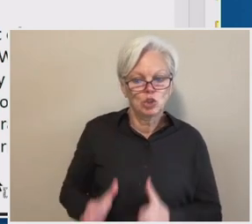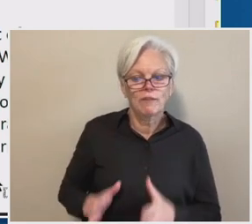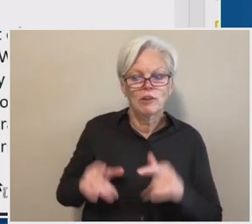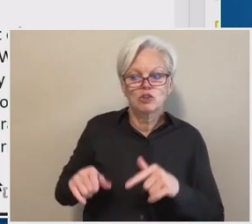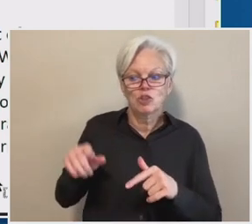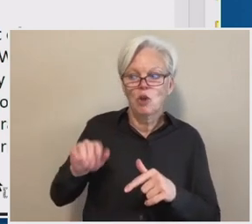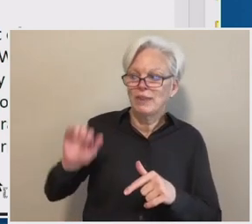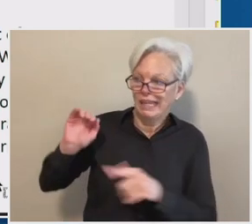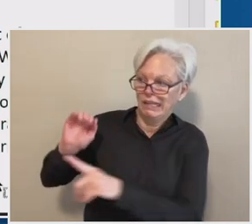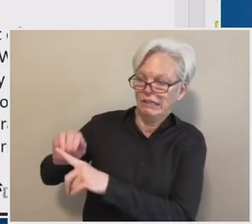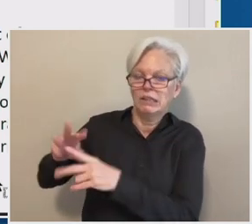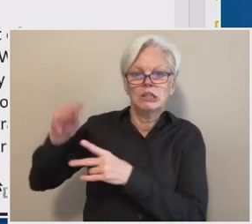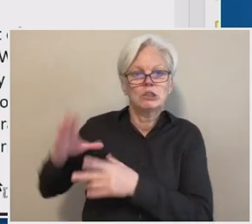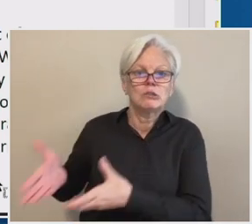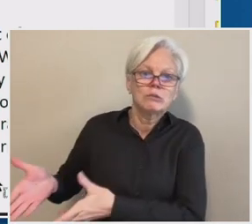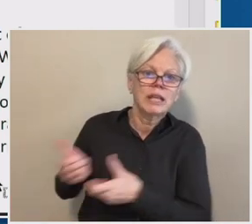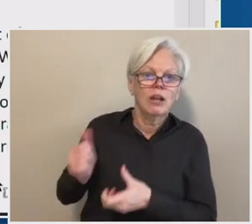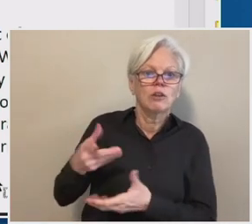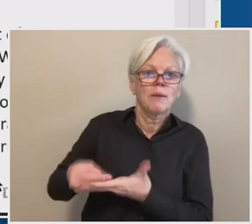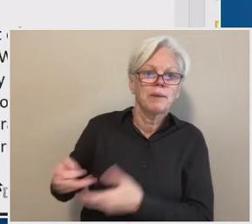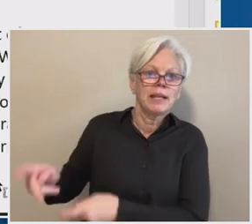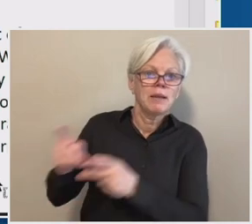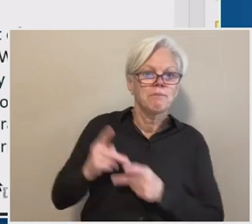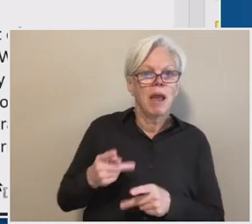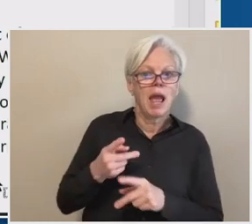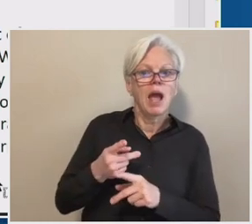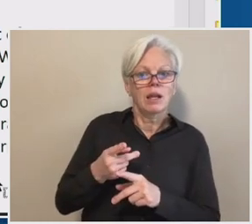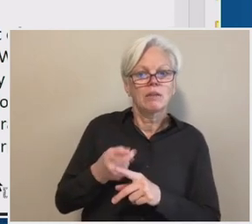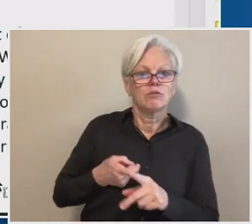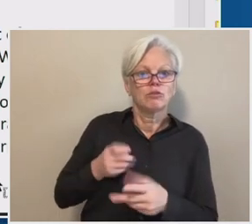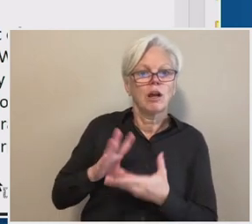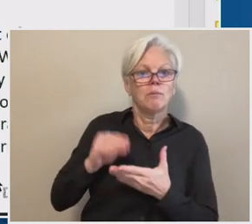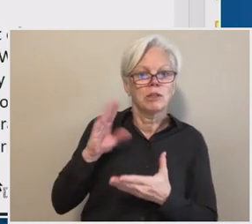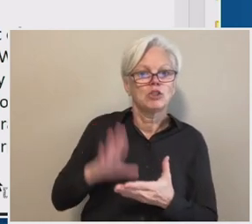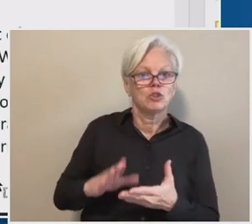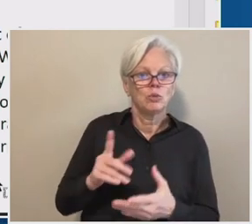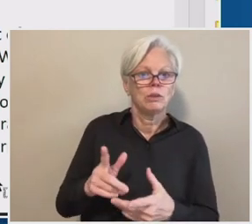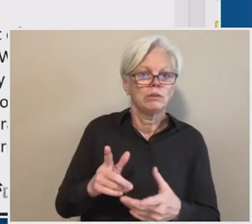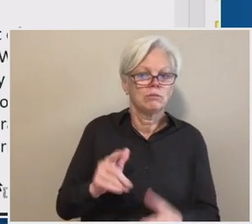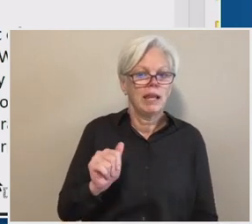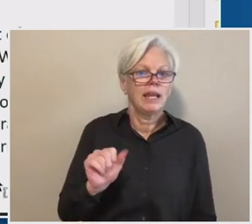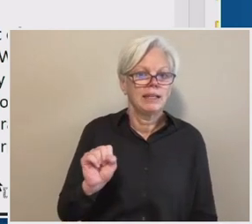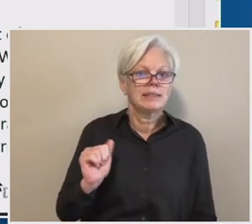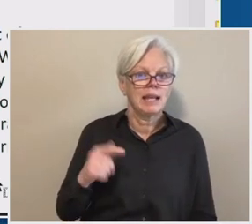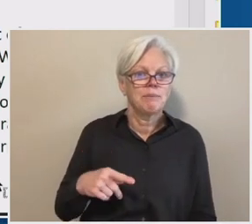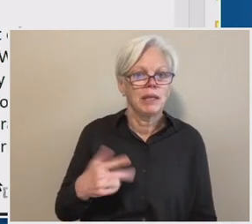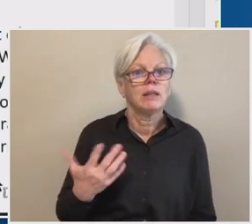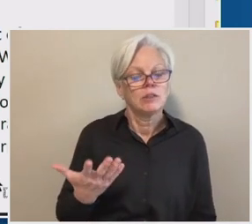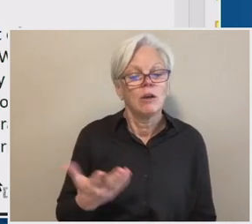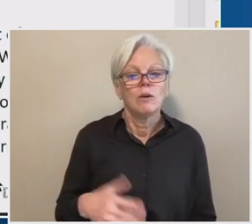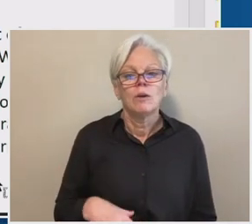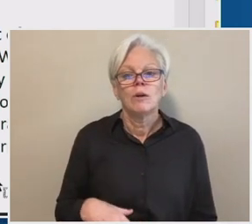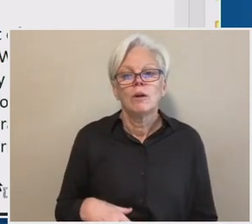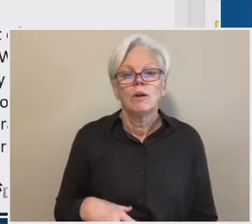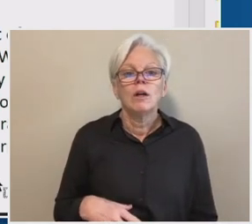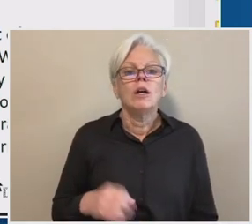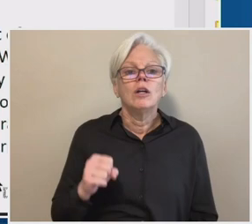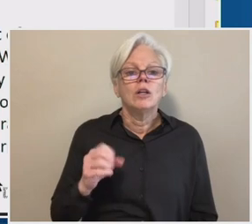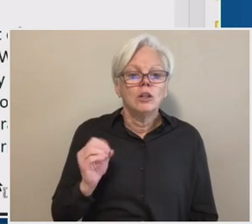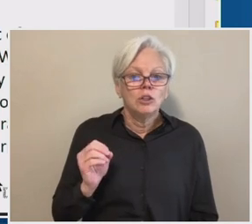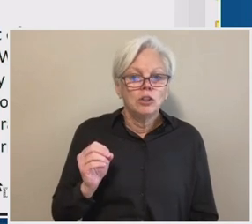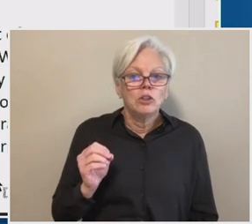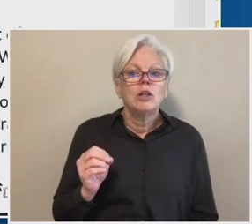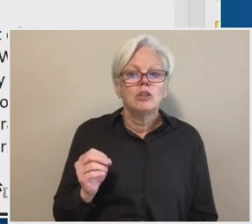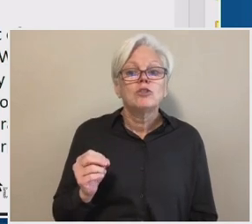the entire amount of loan funds that disperse to the student as soon as possible. Um, so for a variety of reasons, uh, we believe that that